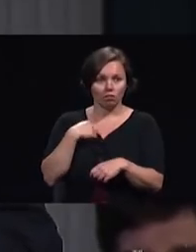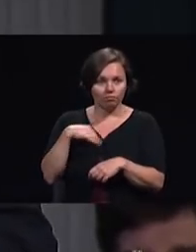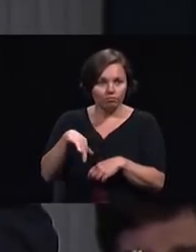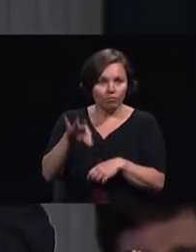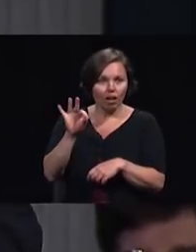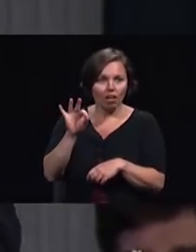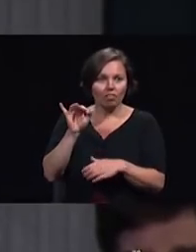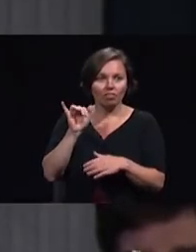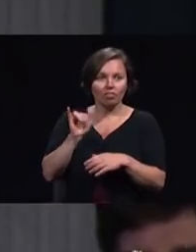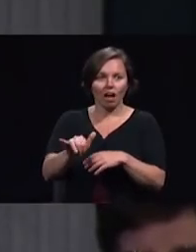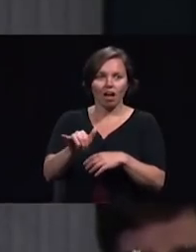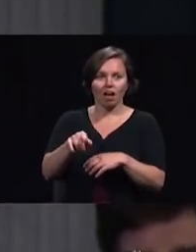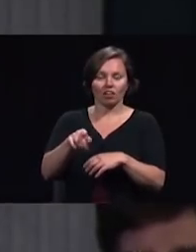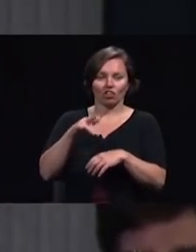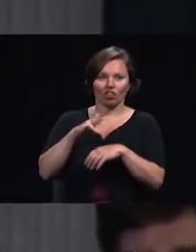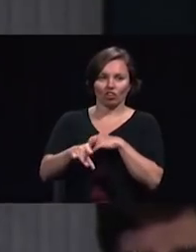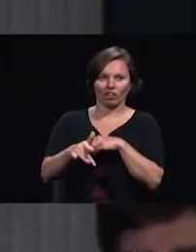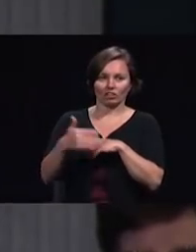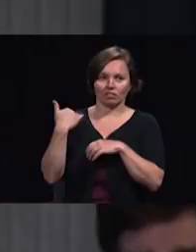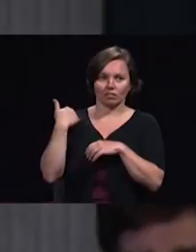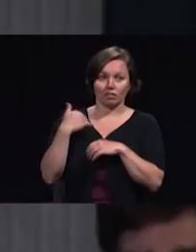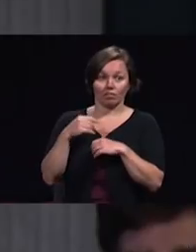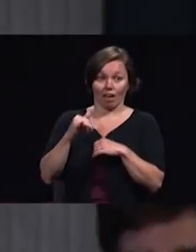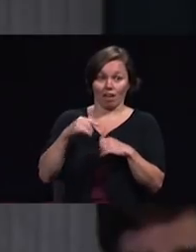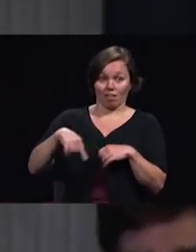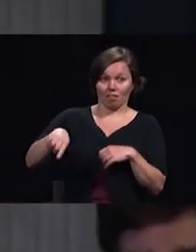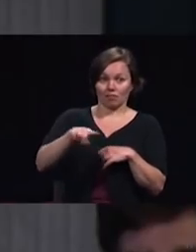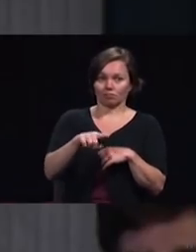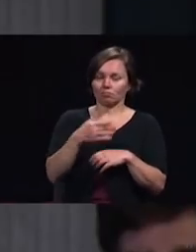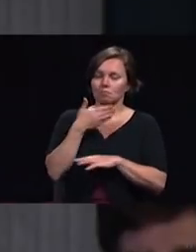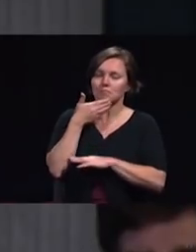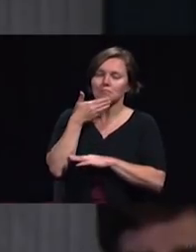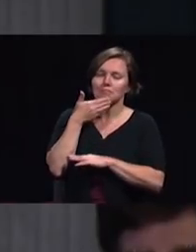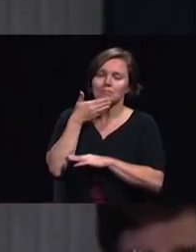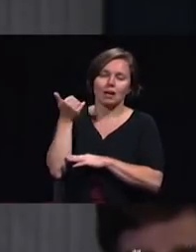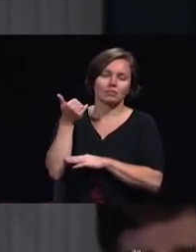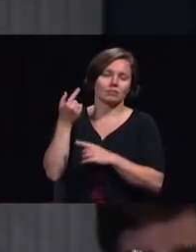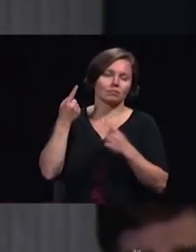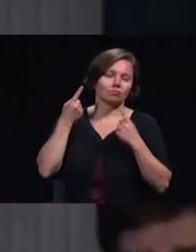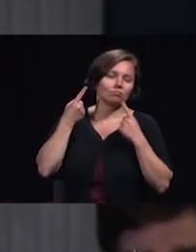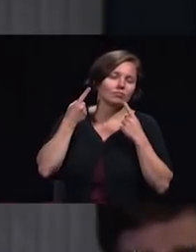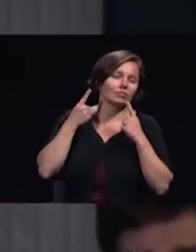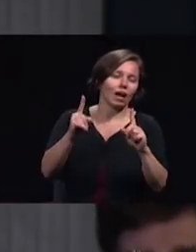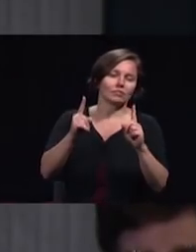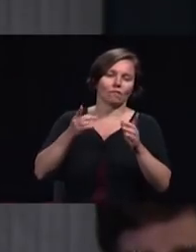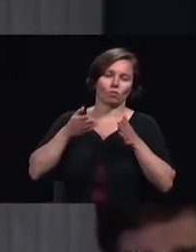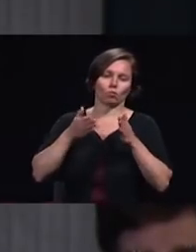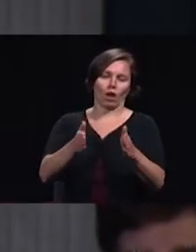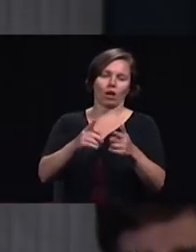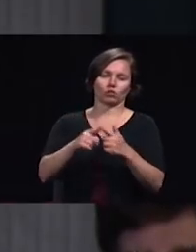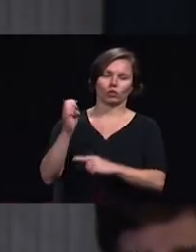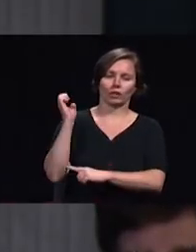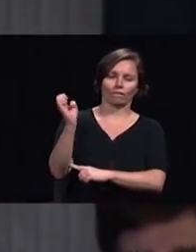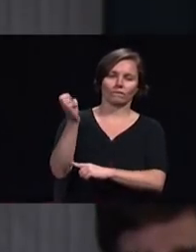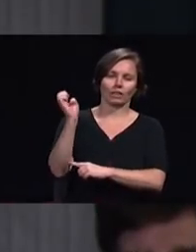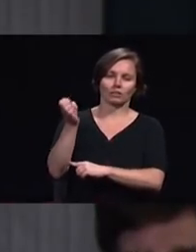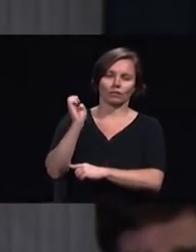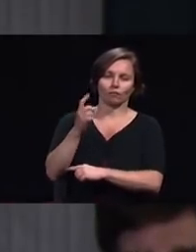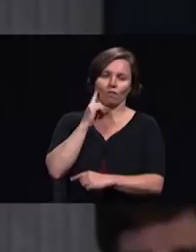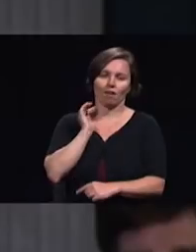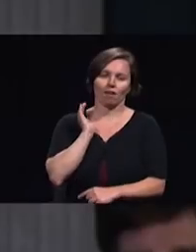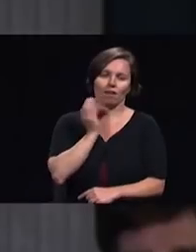in my ministry that this is the most effective way to do evangelism from our own pulpits